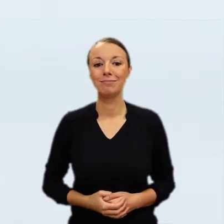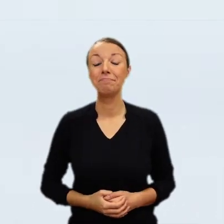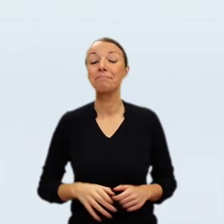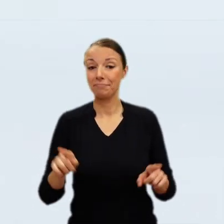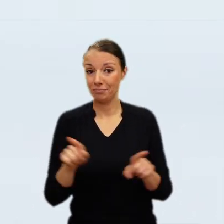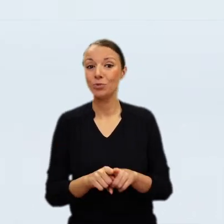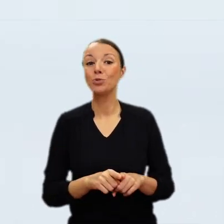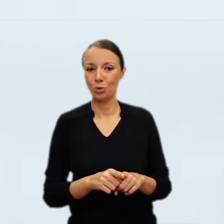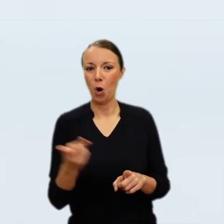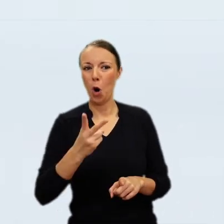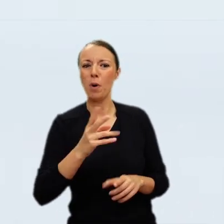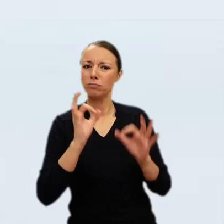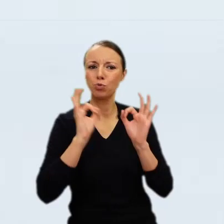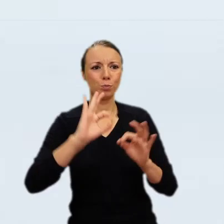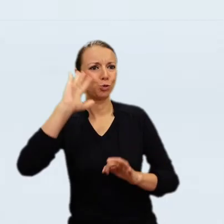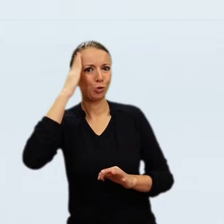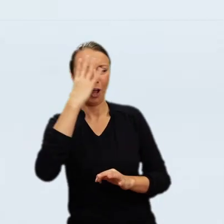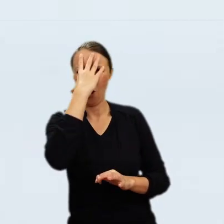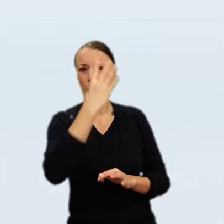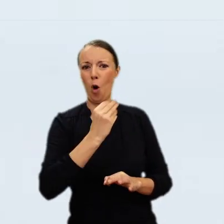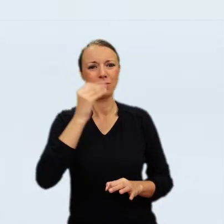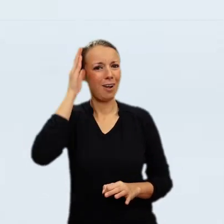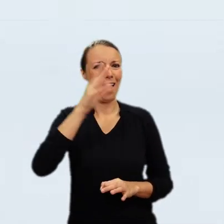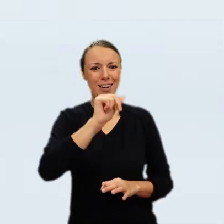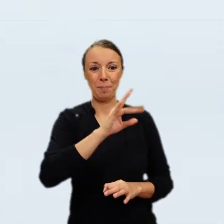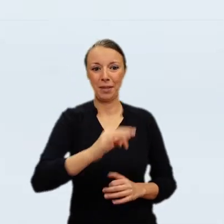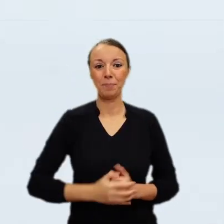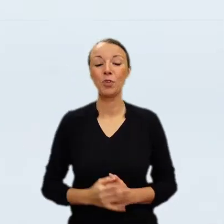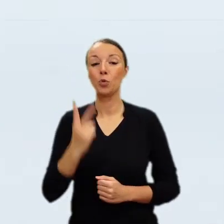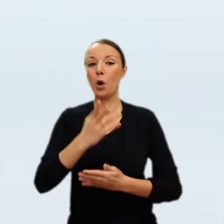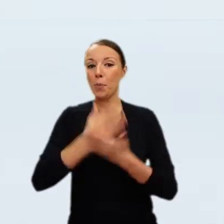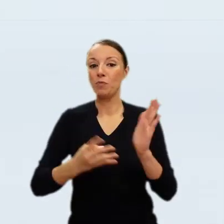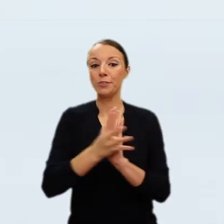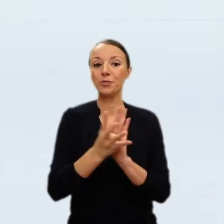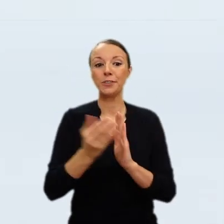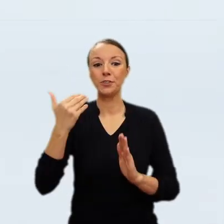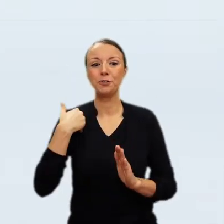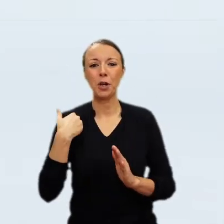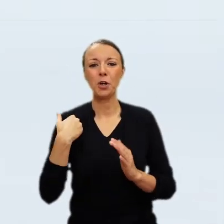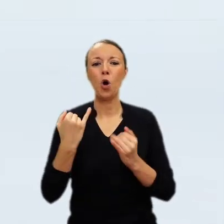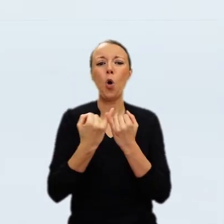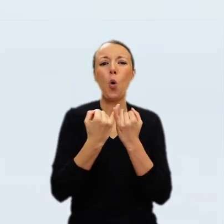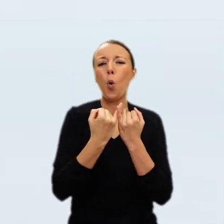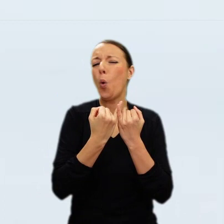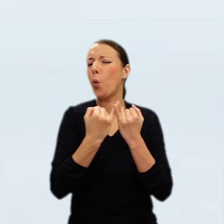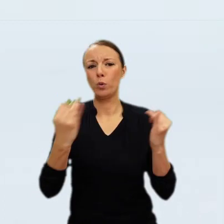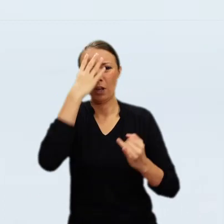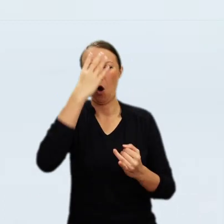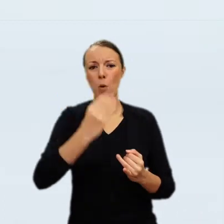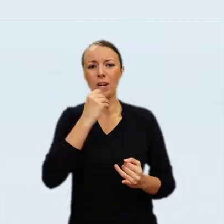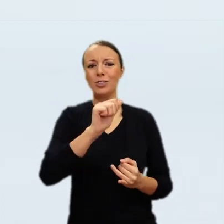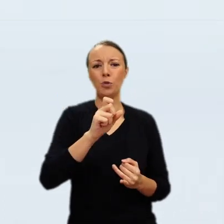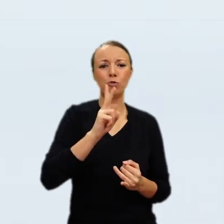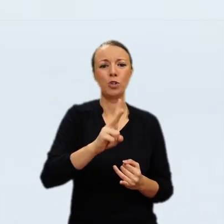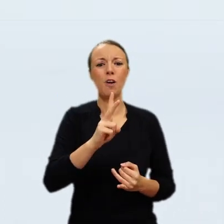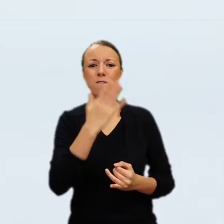I have done, and indeed, it comes at a very critical time, for I am just at the end of all my resources and have been feeling very anxious of late